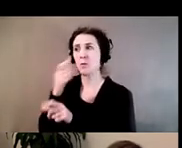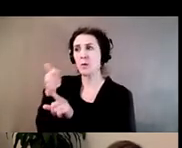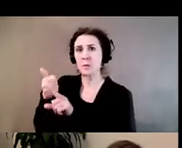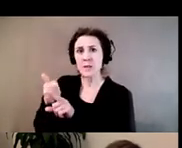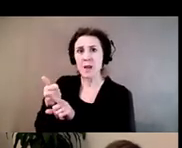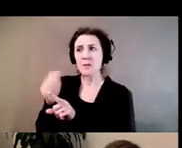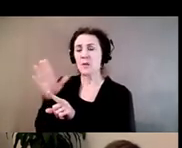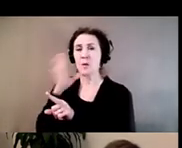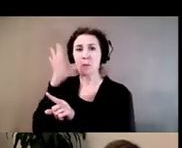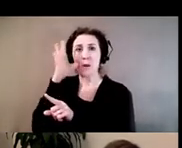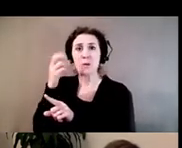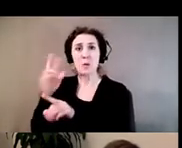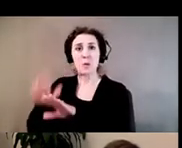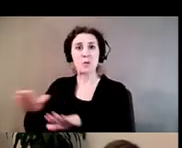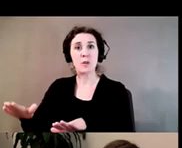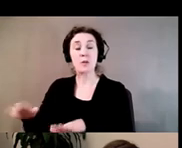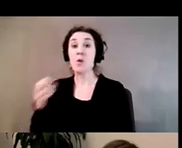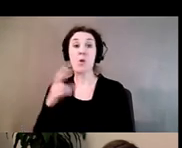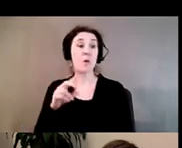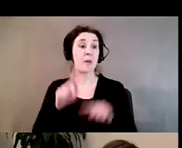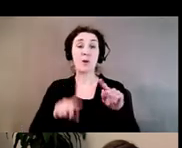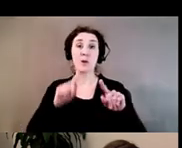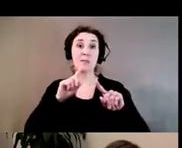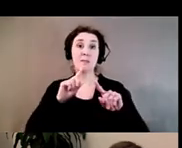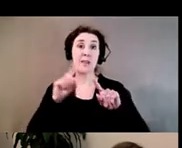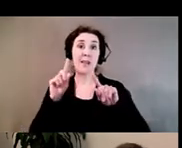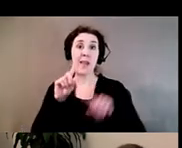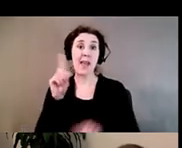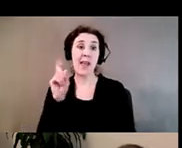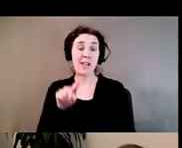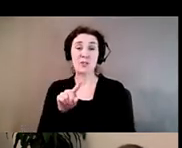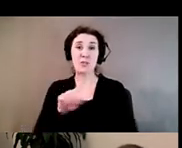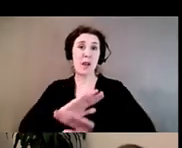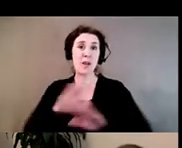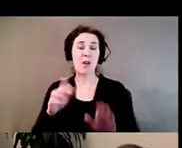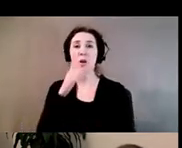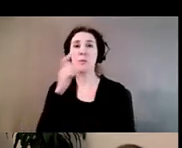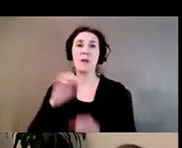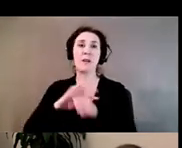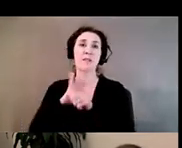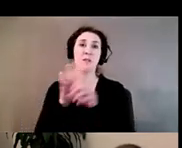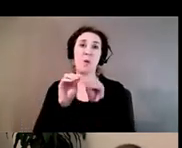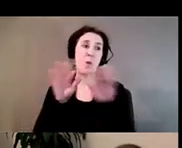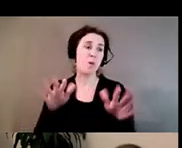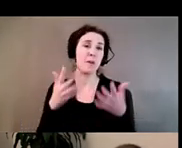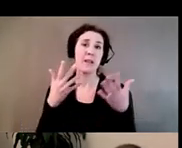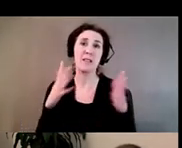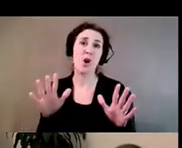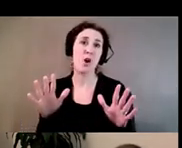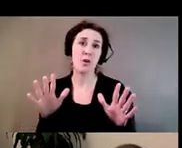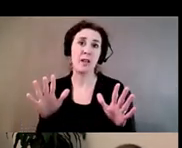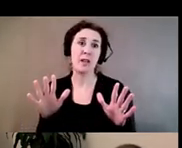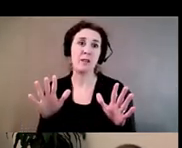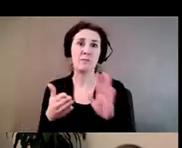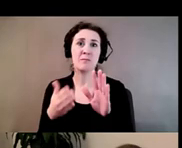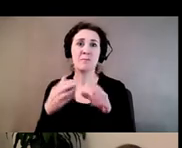or who couldn't answer the question at all because COVID has already taken them from us. Thank you.